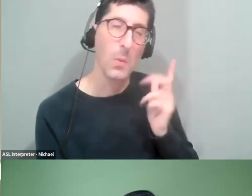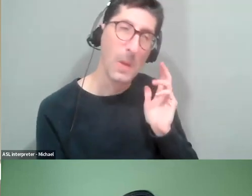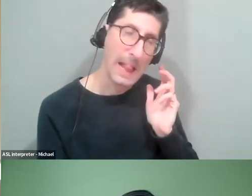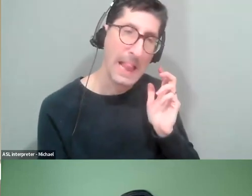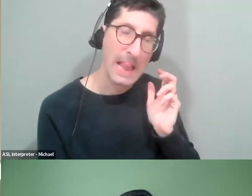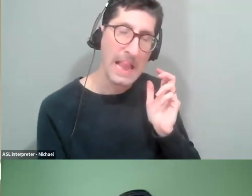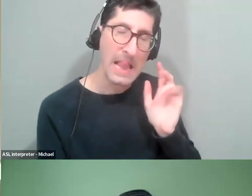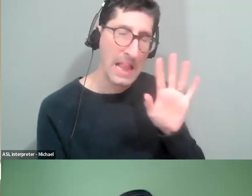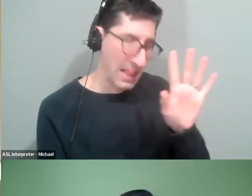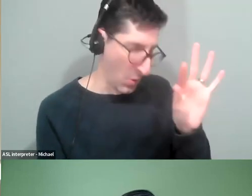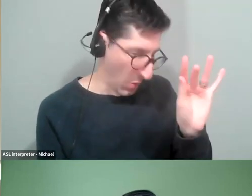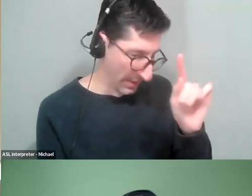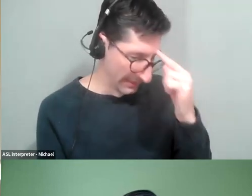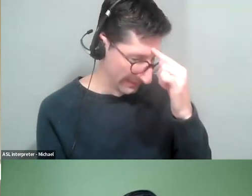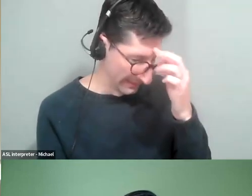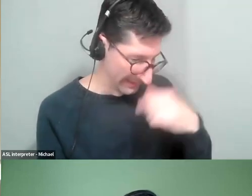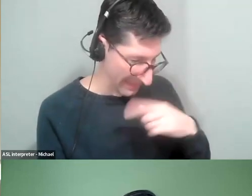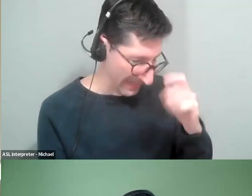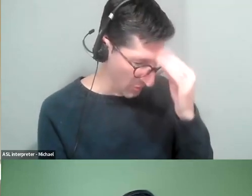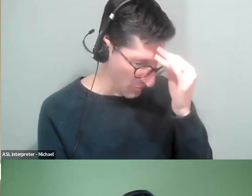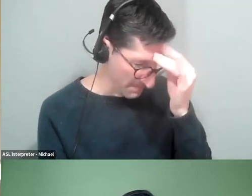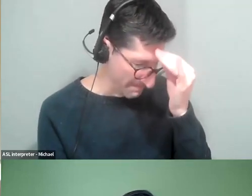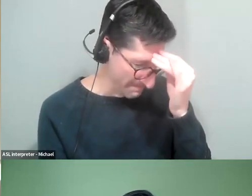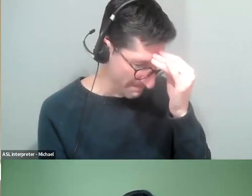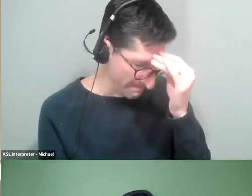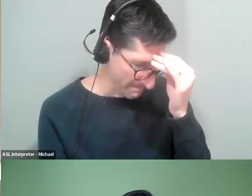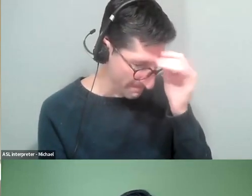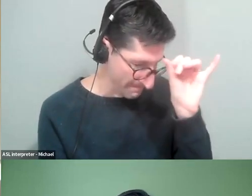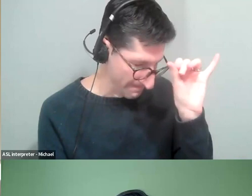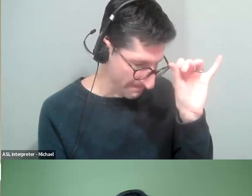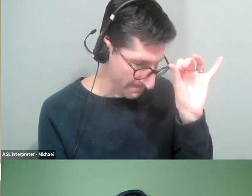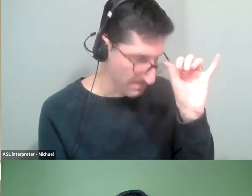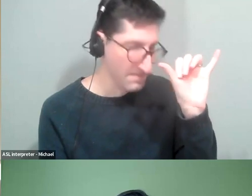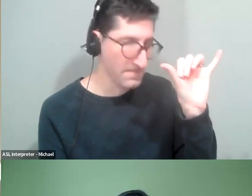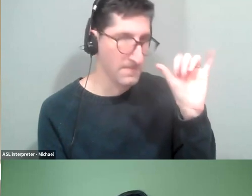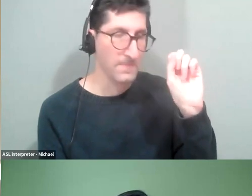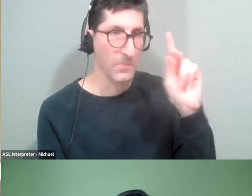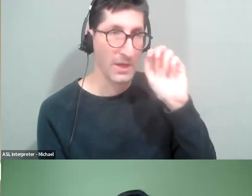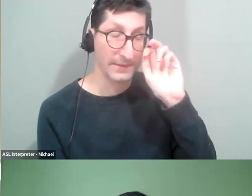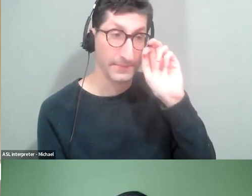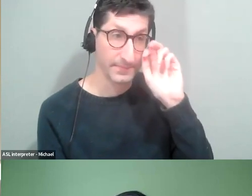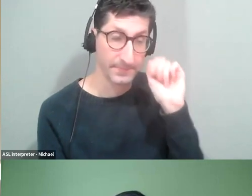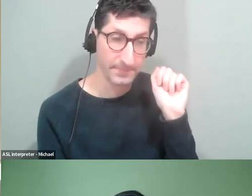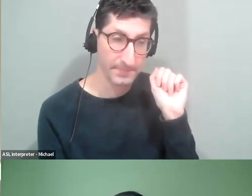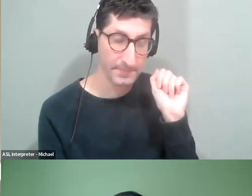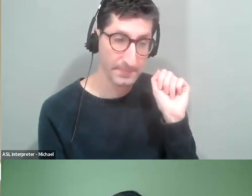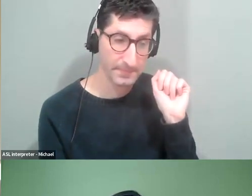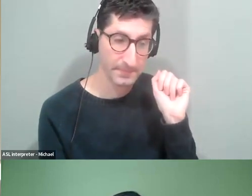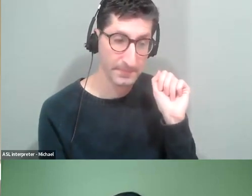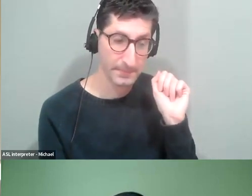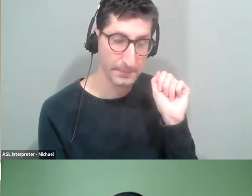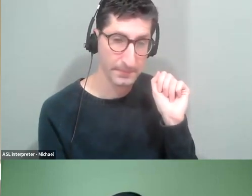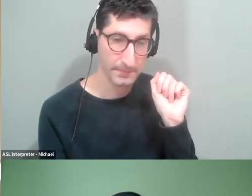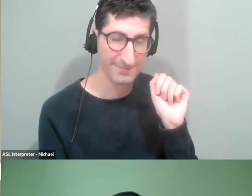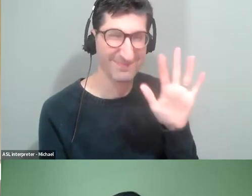Sorry, let me just wrap my head back around that. So it is only covered very